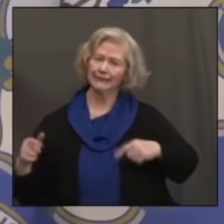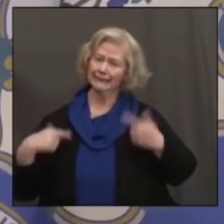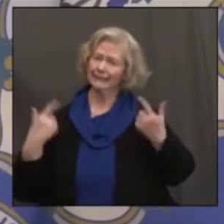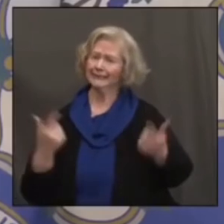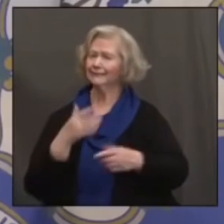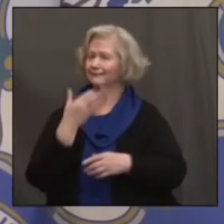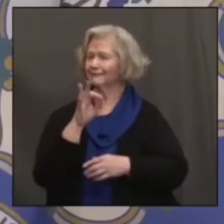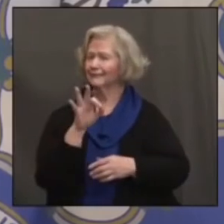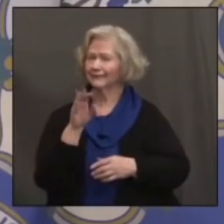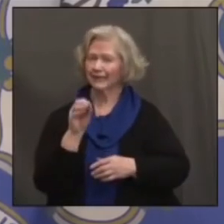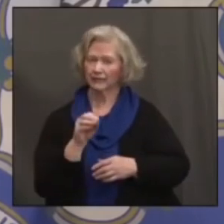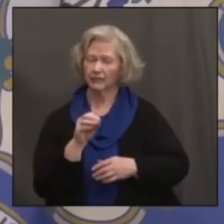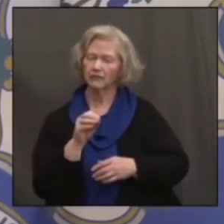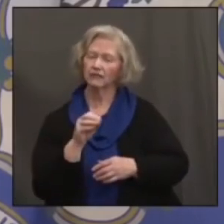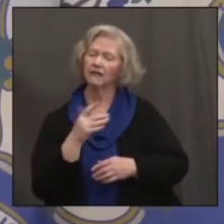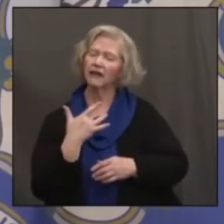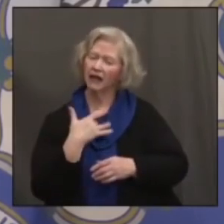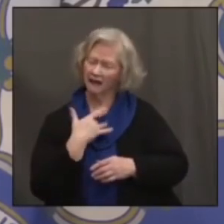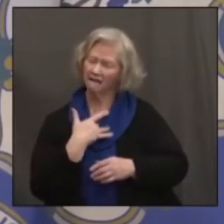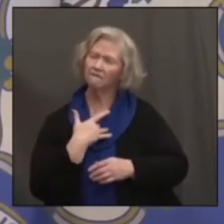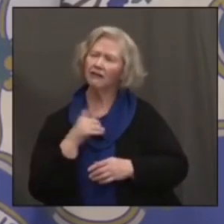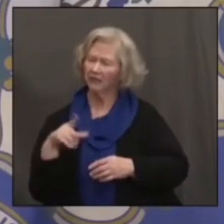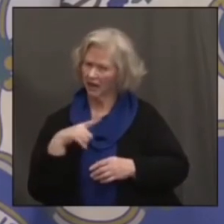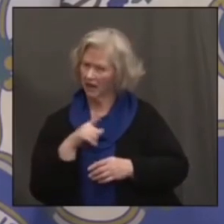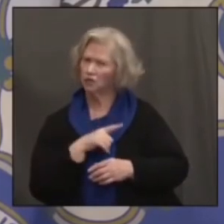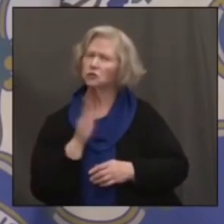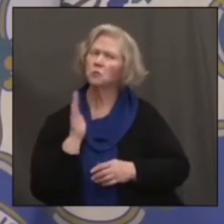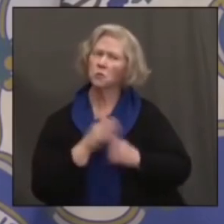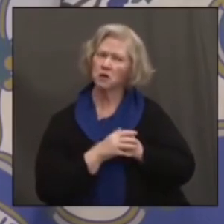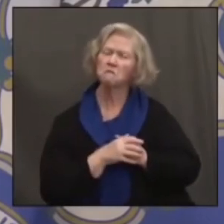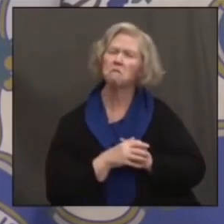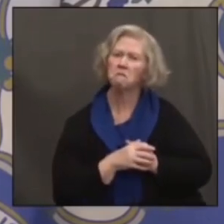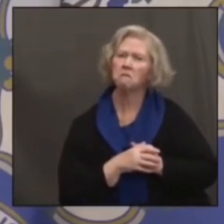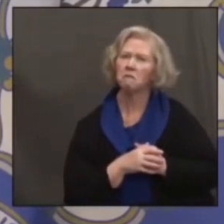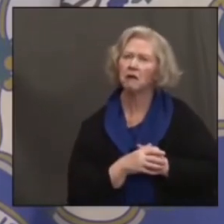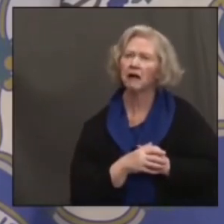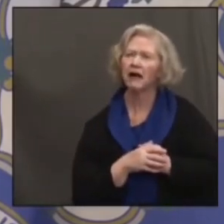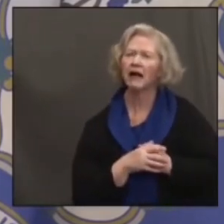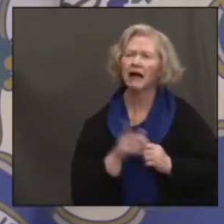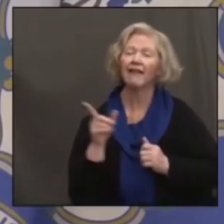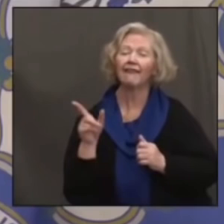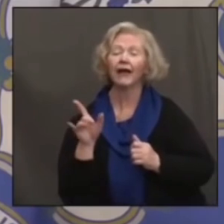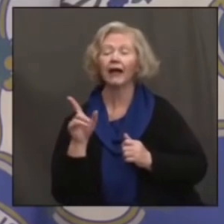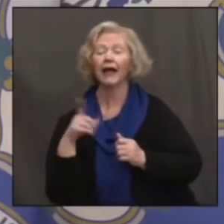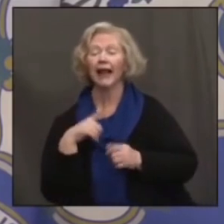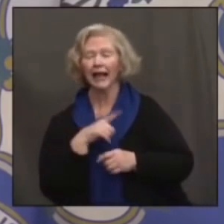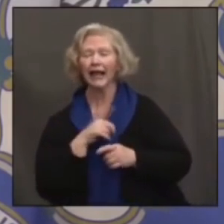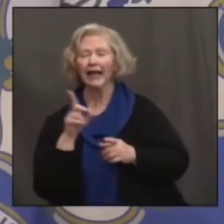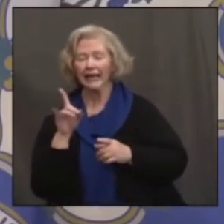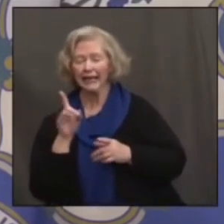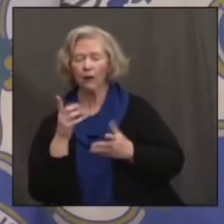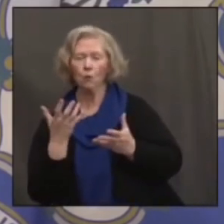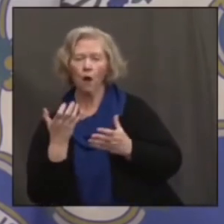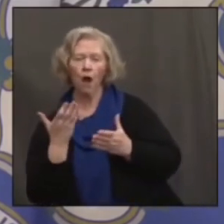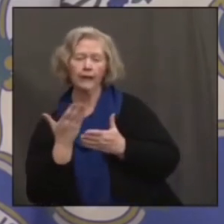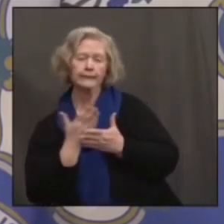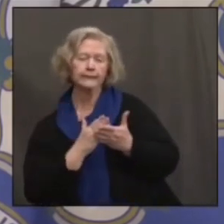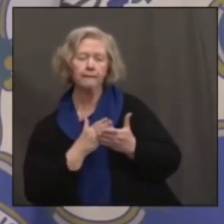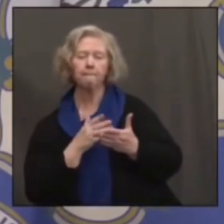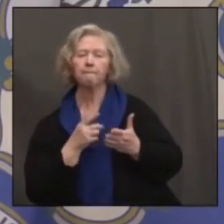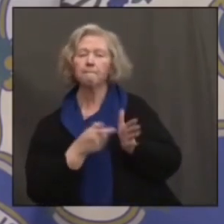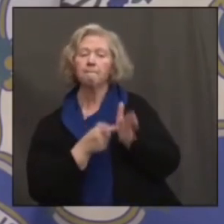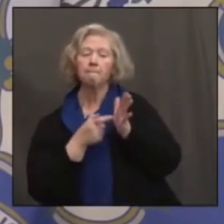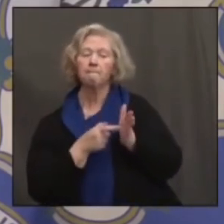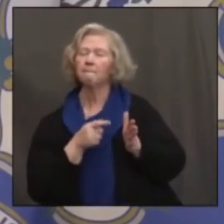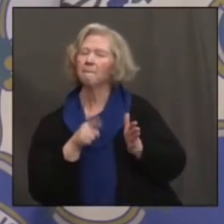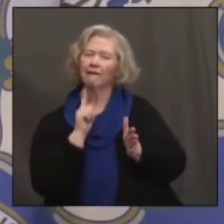I think it's going to do very well in the legislature. The legislature had, you know, some other bills on there that would not have advantaged the state of Connecticut nearly